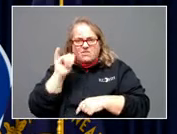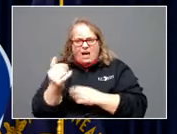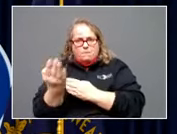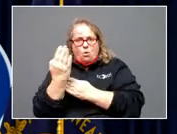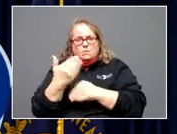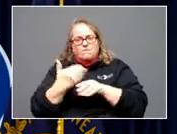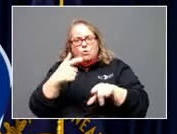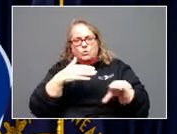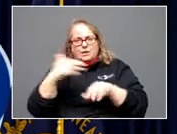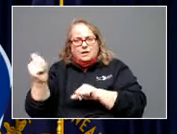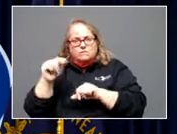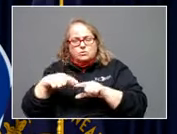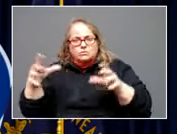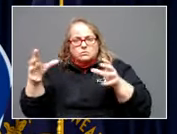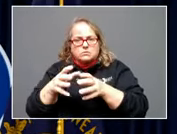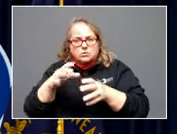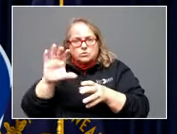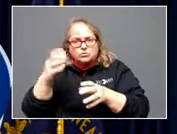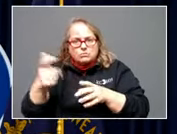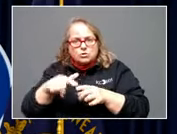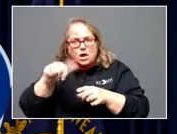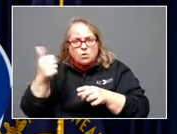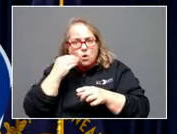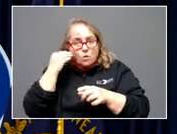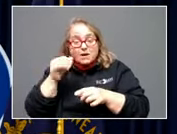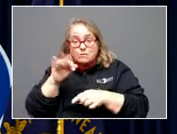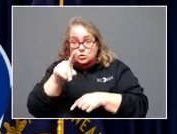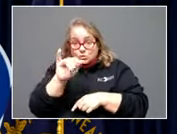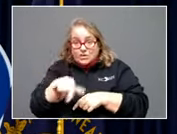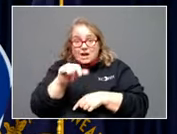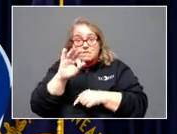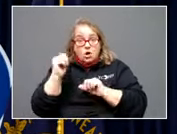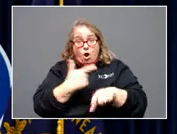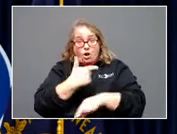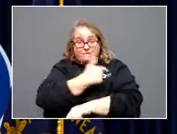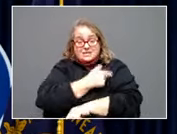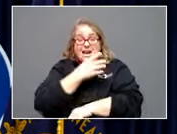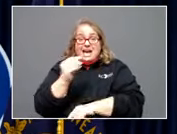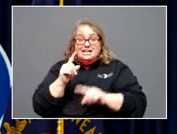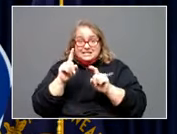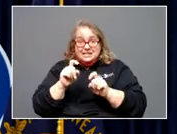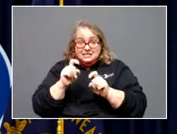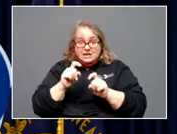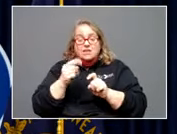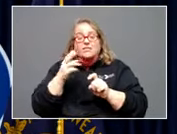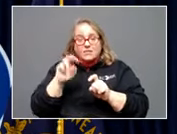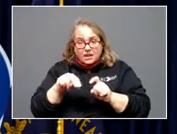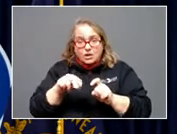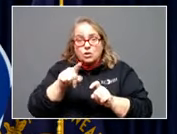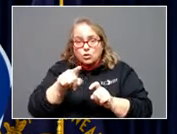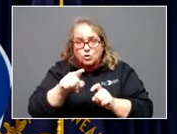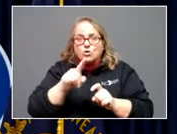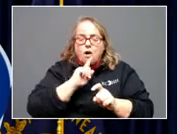to go into the other home. If everybody does that, if everybody's vaccinated and is tested, you're relatively